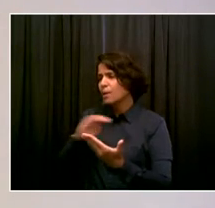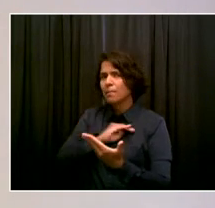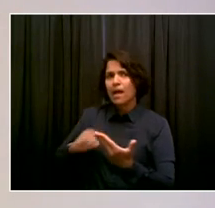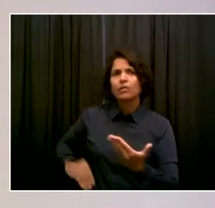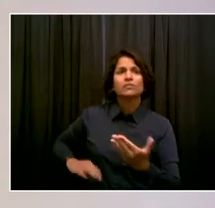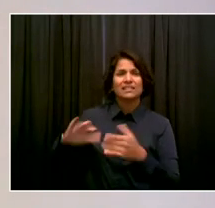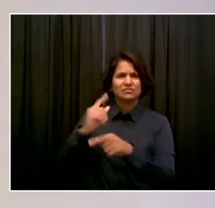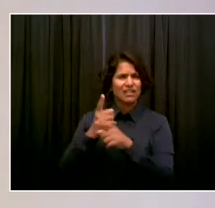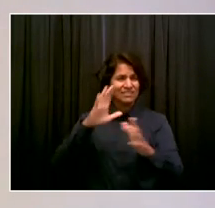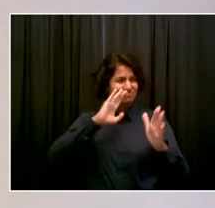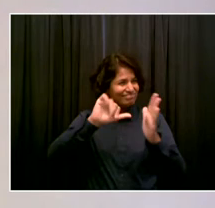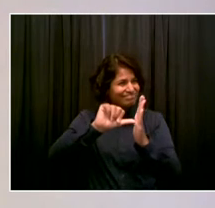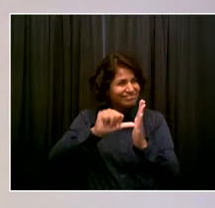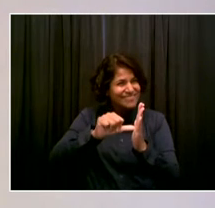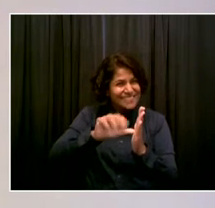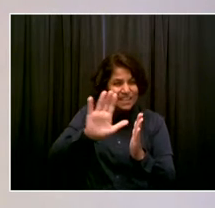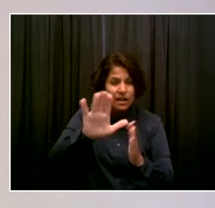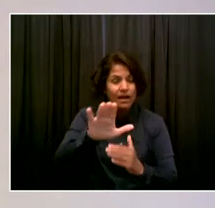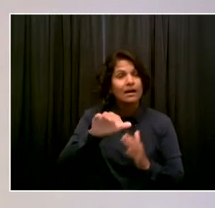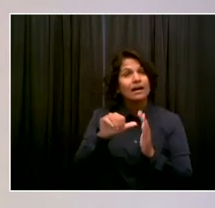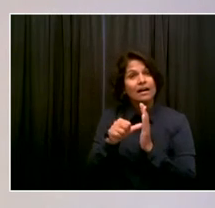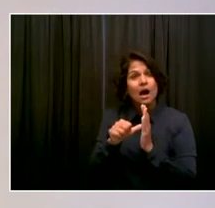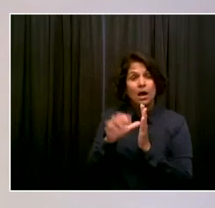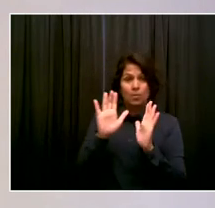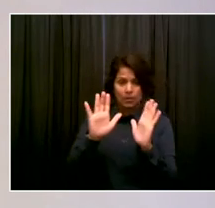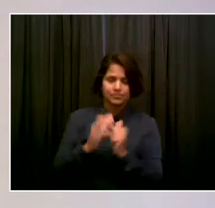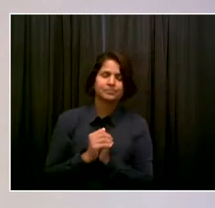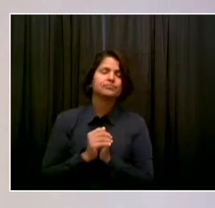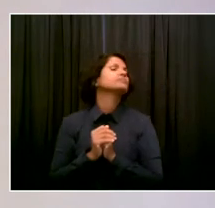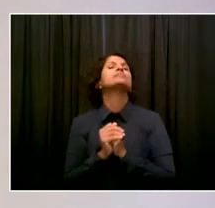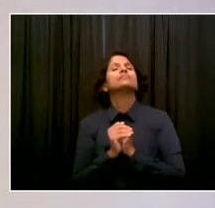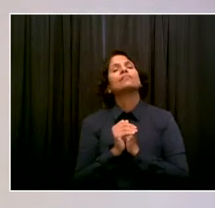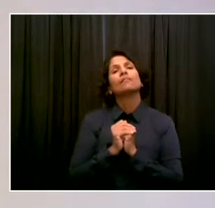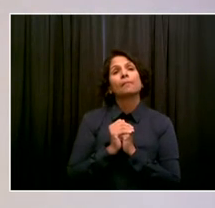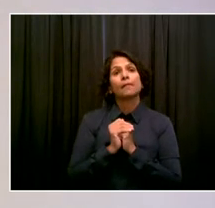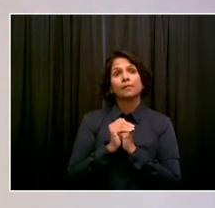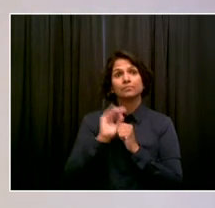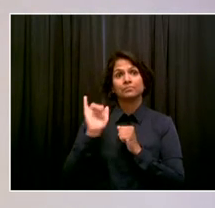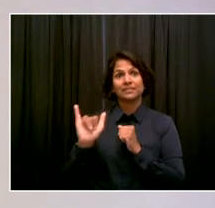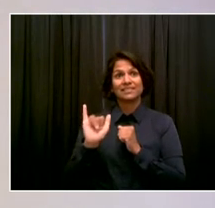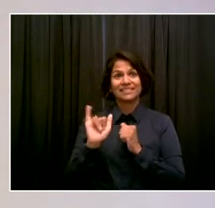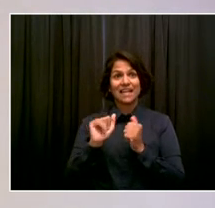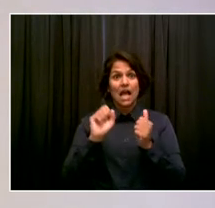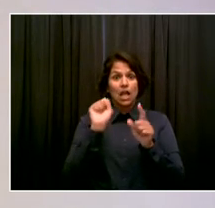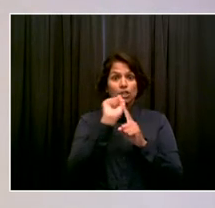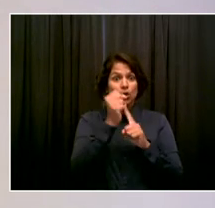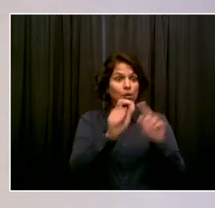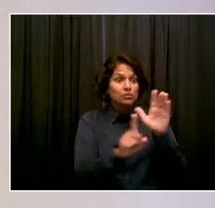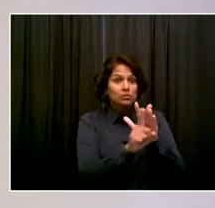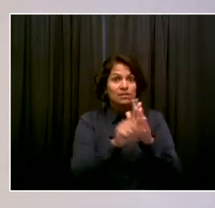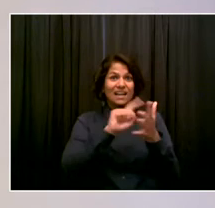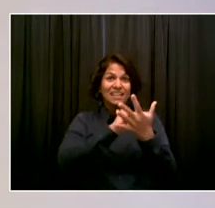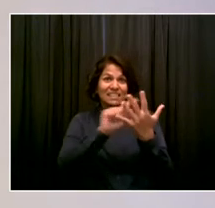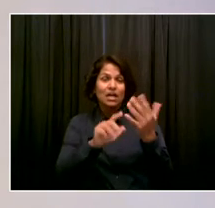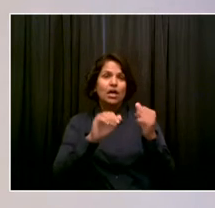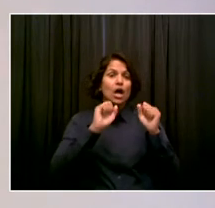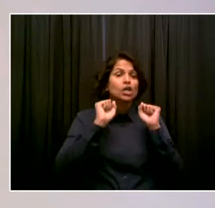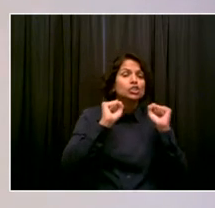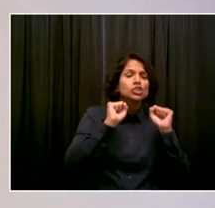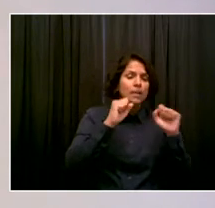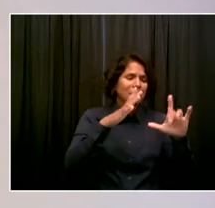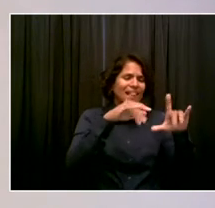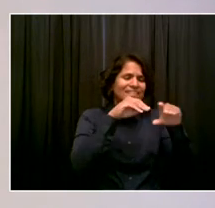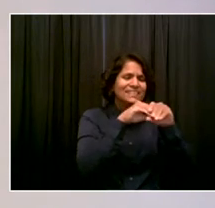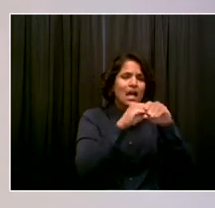many of these settings as safe as possible. And that means having them be for people